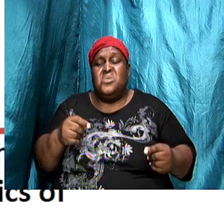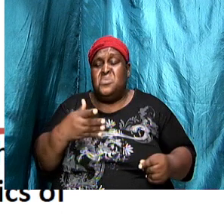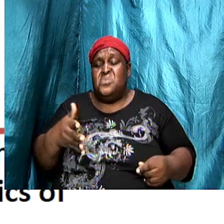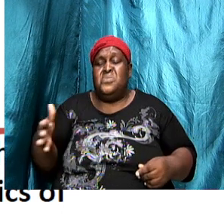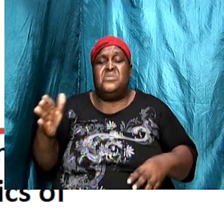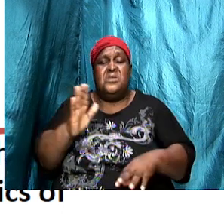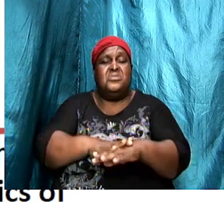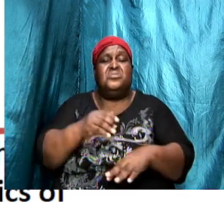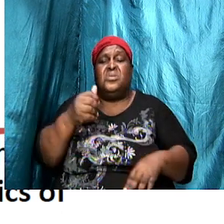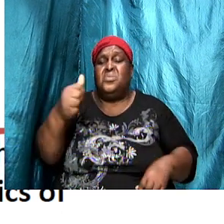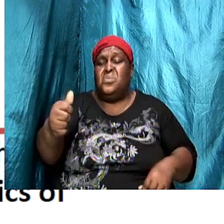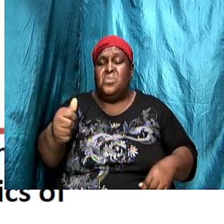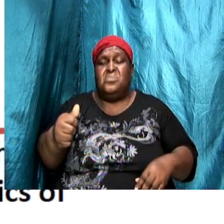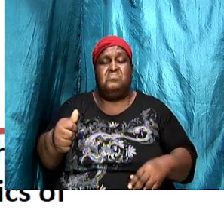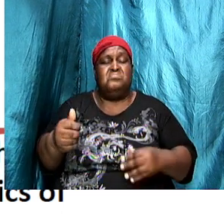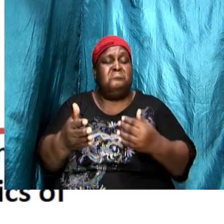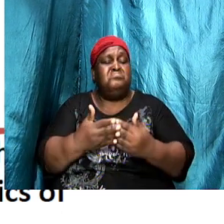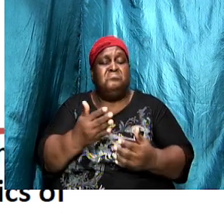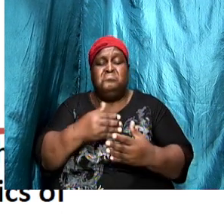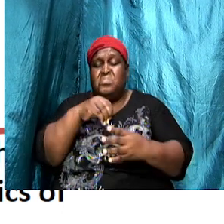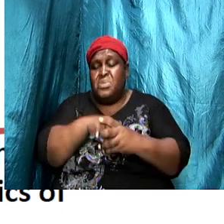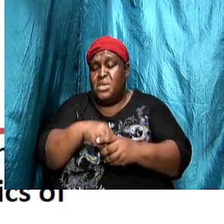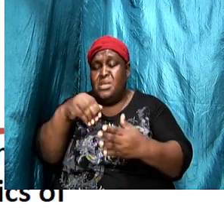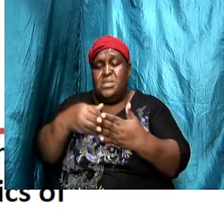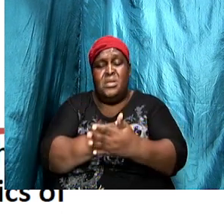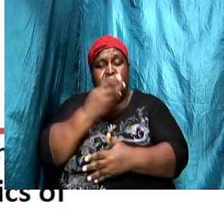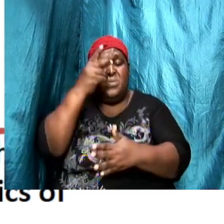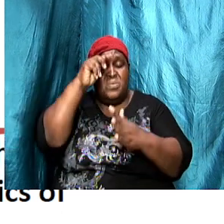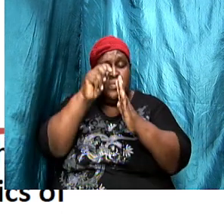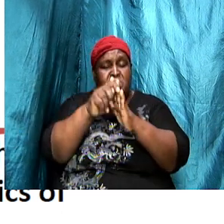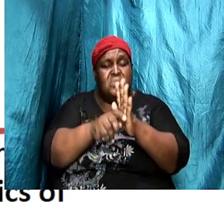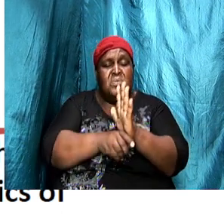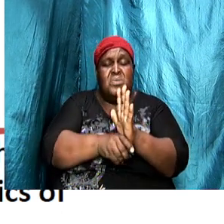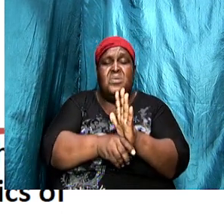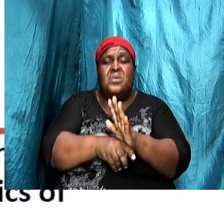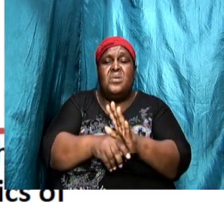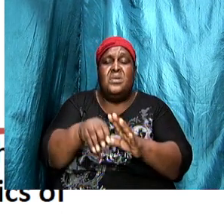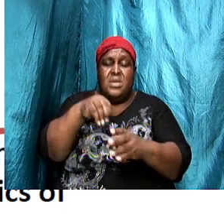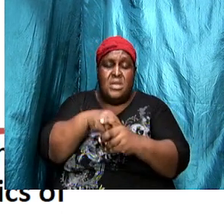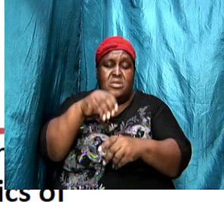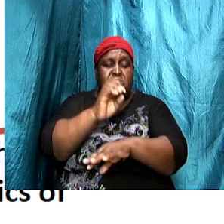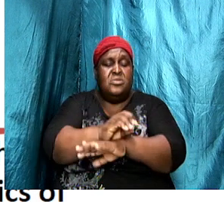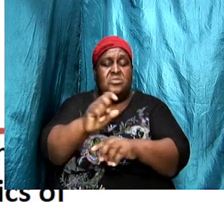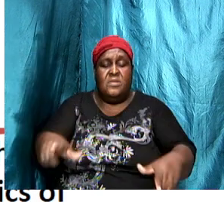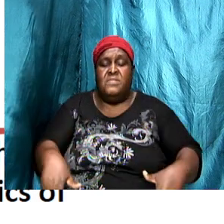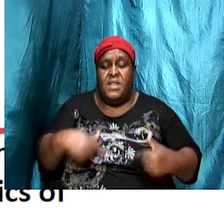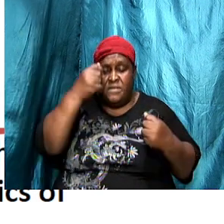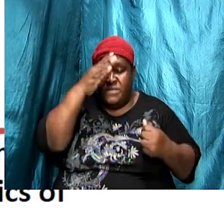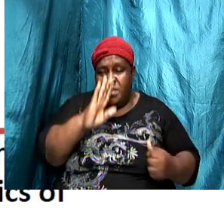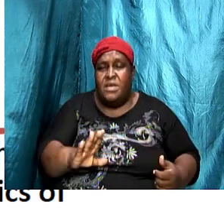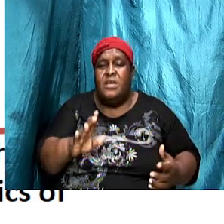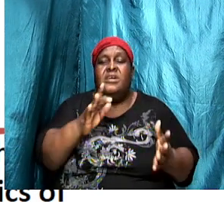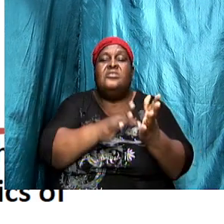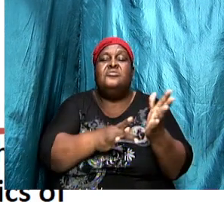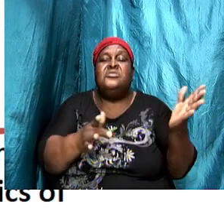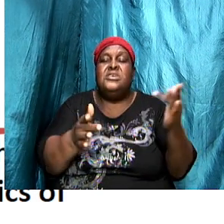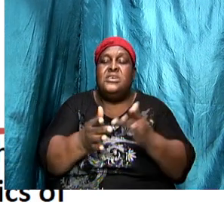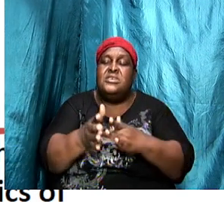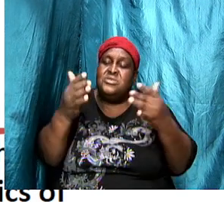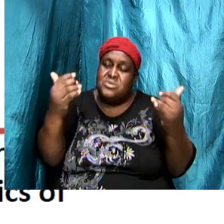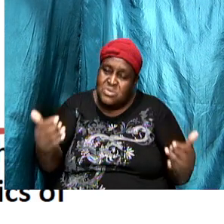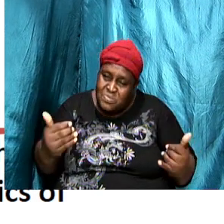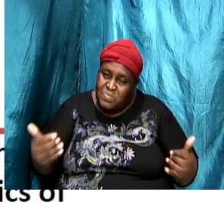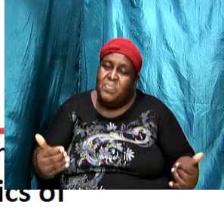significant that in the new testament in the church of the living God Jesus now is going to